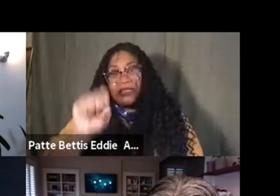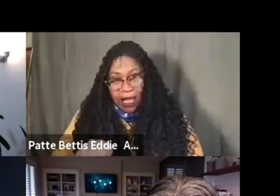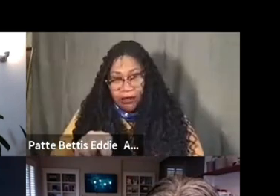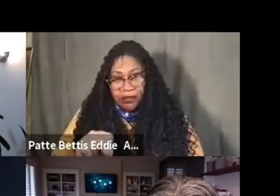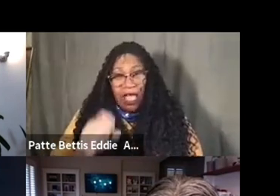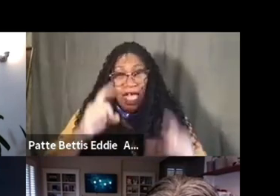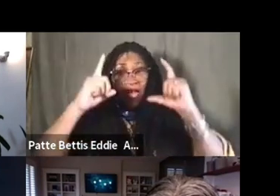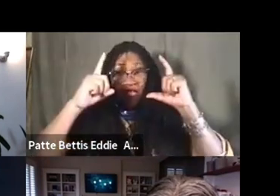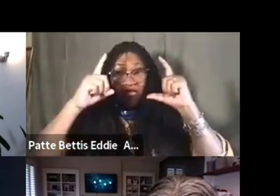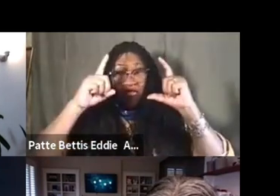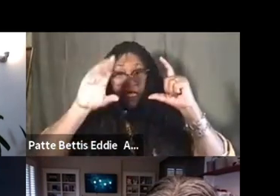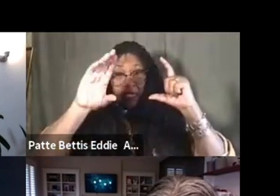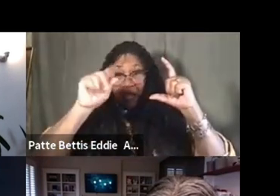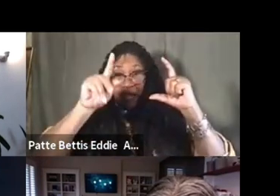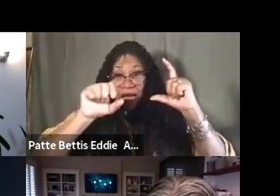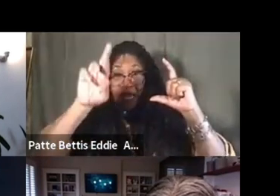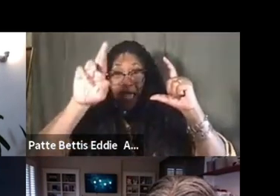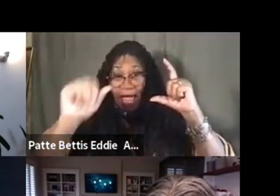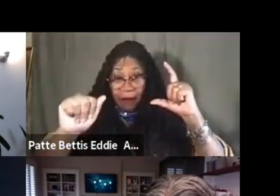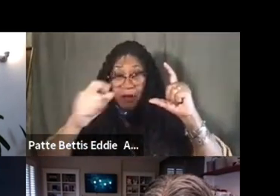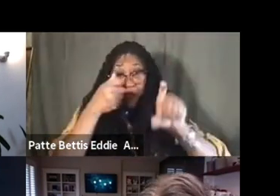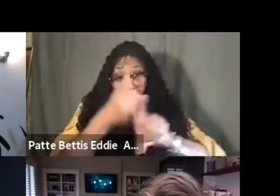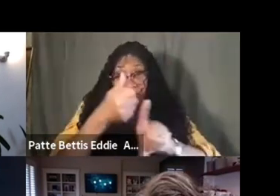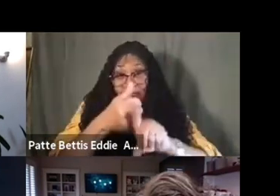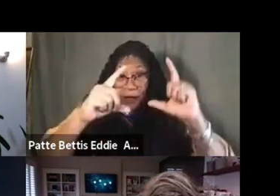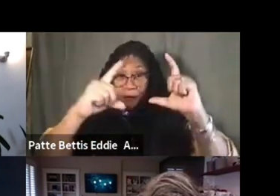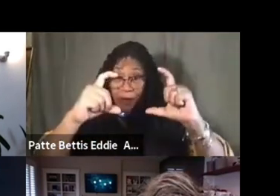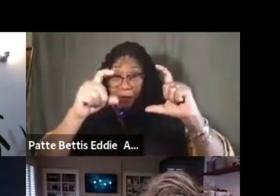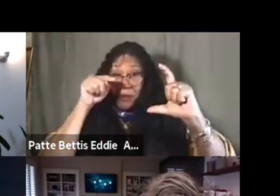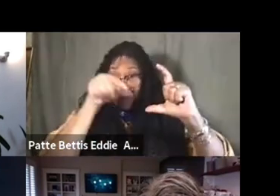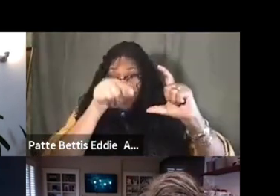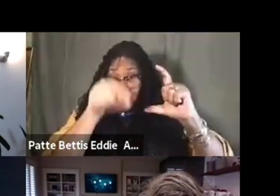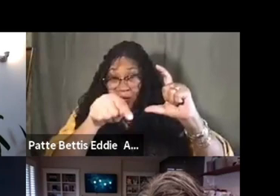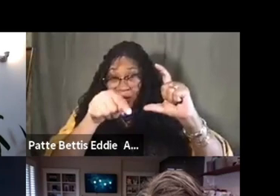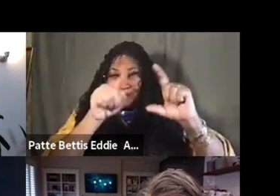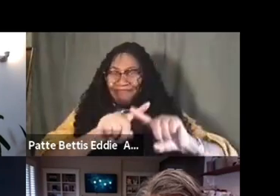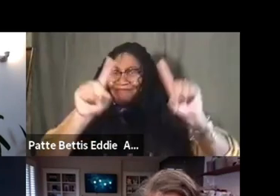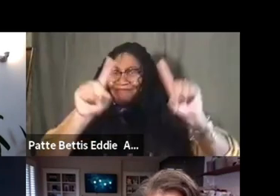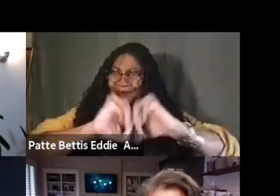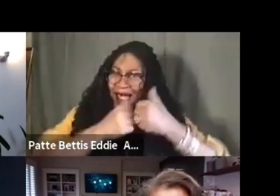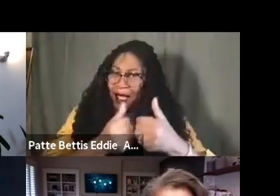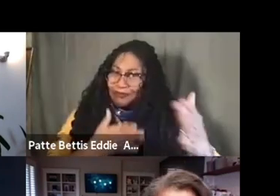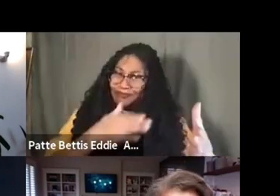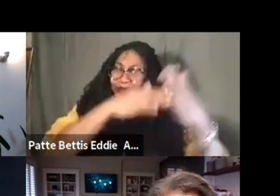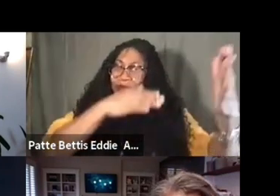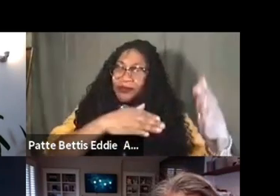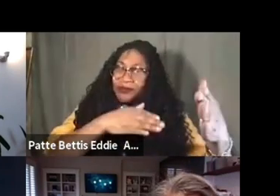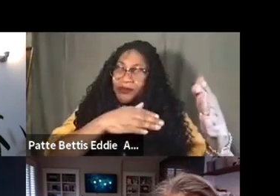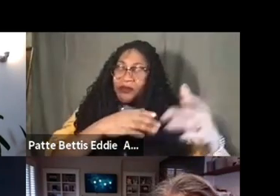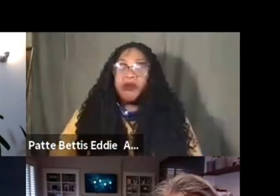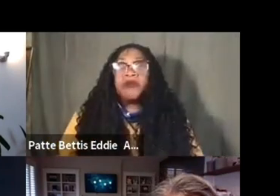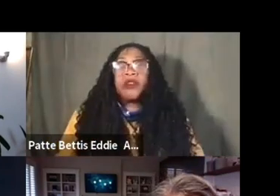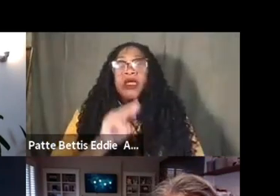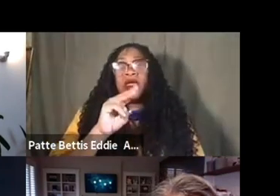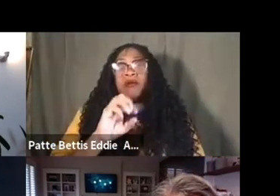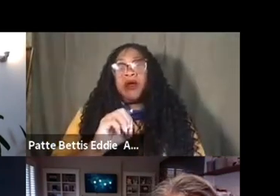um, racism of the technology itself. So thank you for that. Um, Dr. Mobley, would you please respond to the same